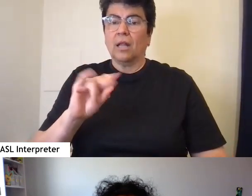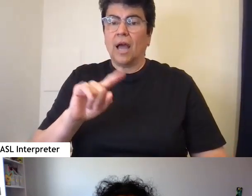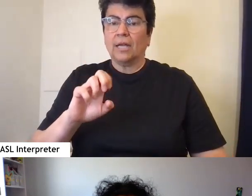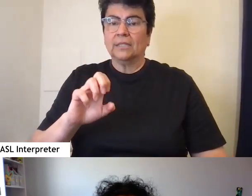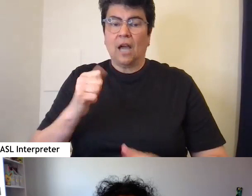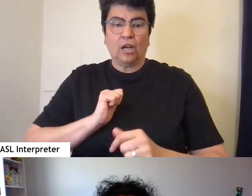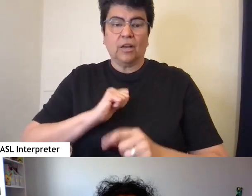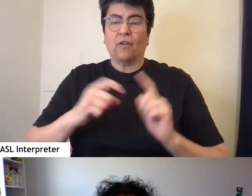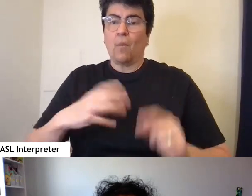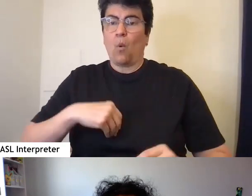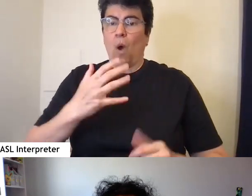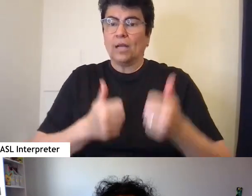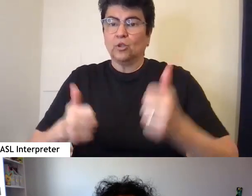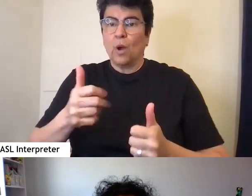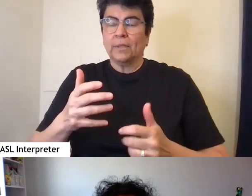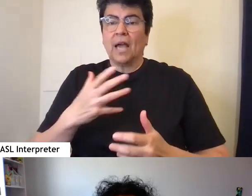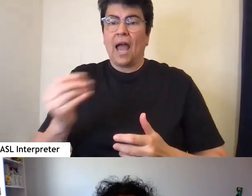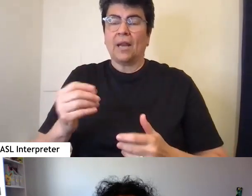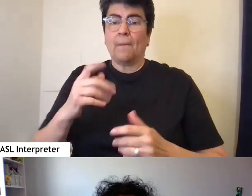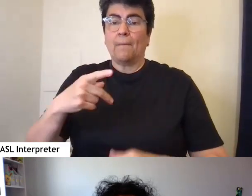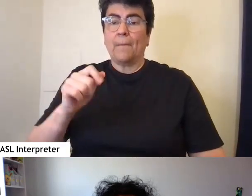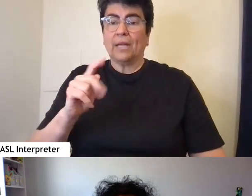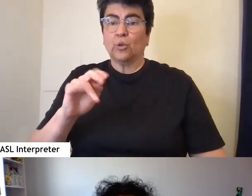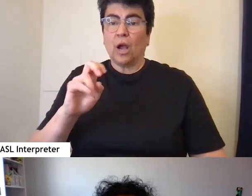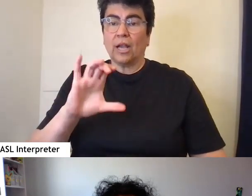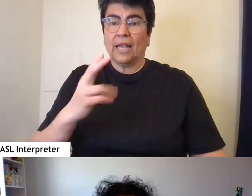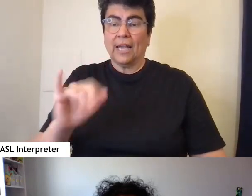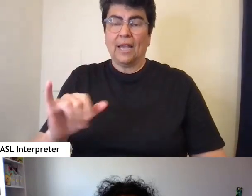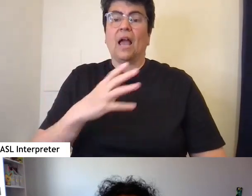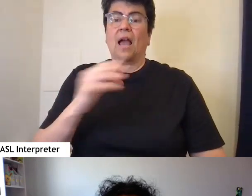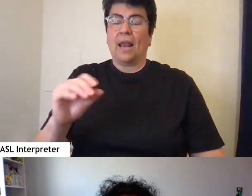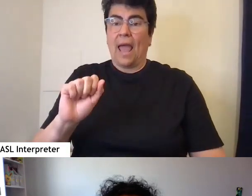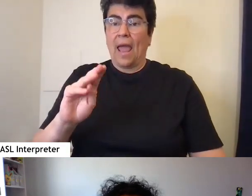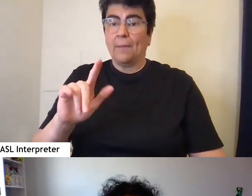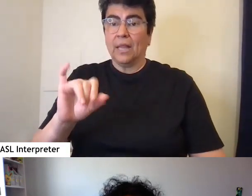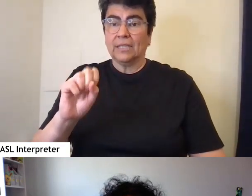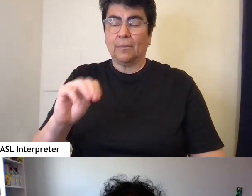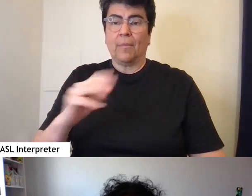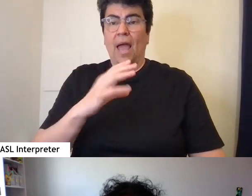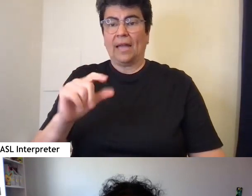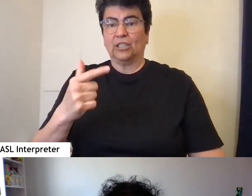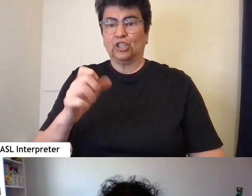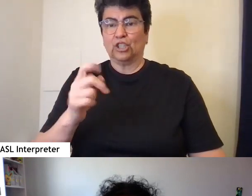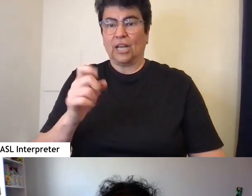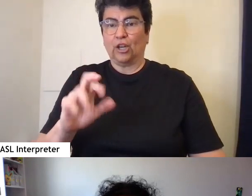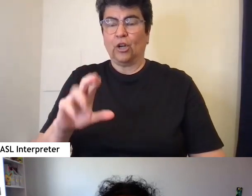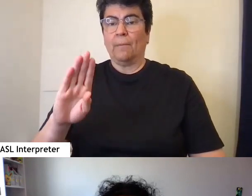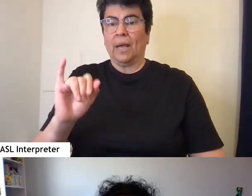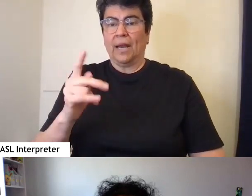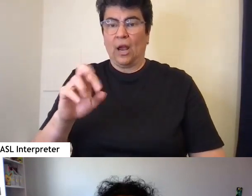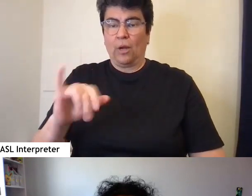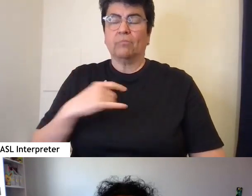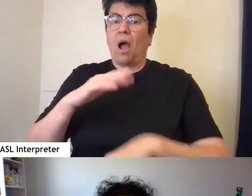supremacy, patriarchy, ableism, and the gender binary. They are a settler on Ohlone land,